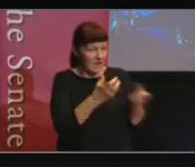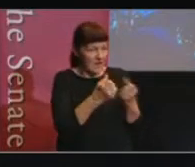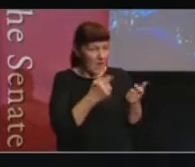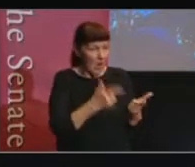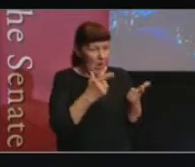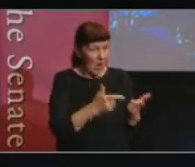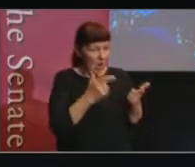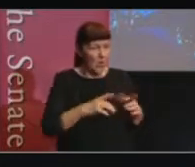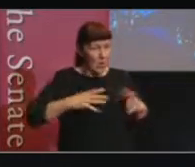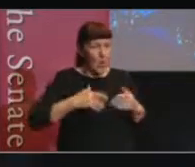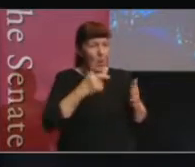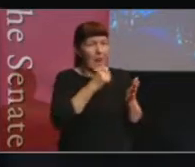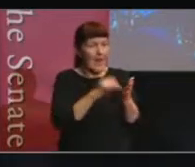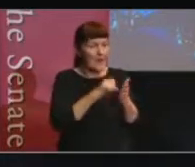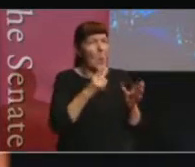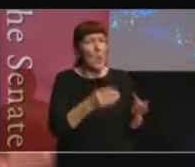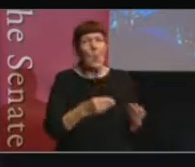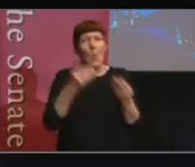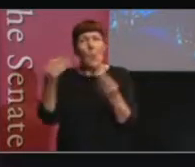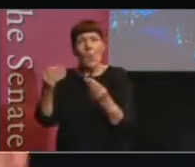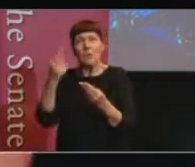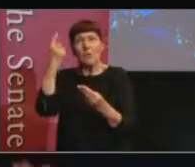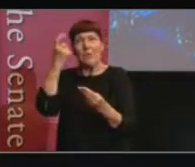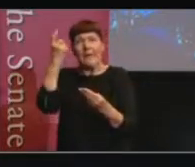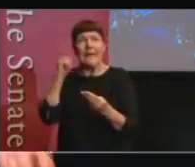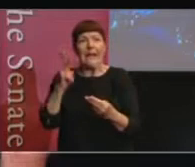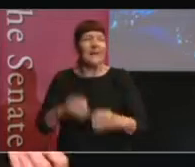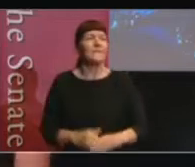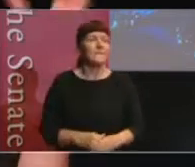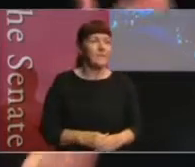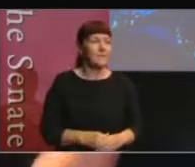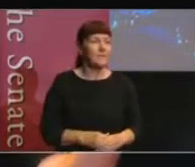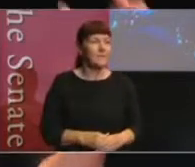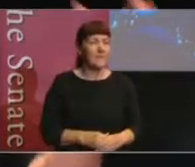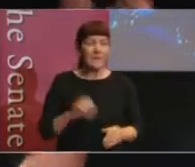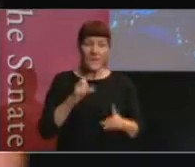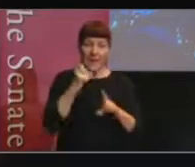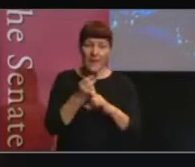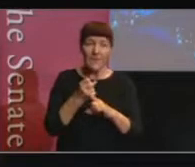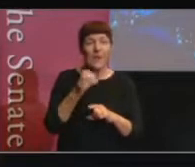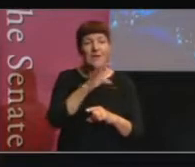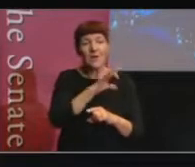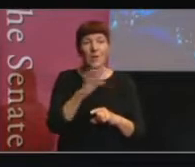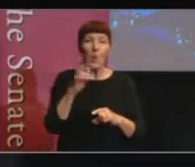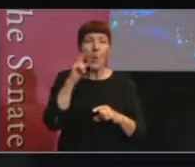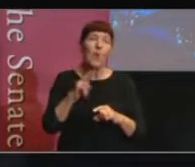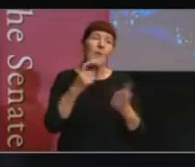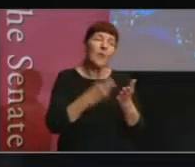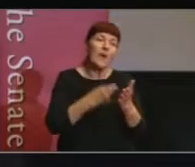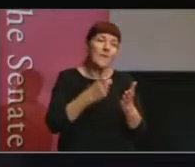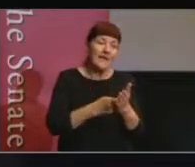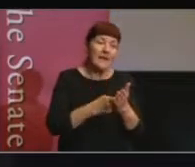this? So, those impacts are not visible by just looking at recommendations being enacted.